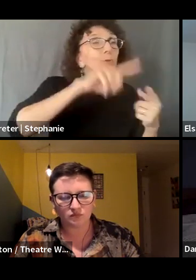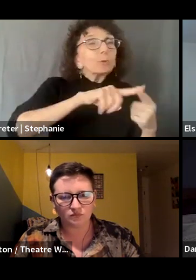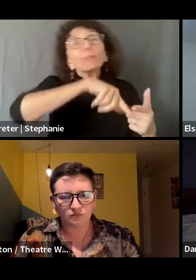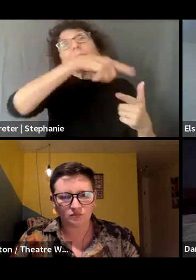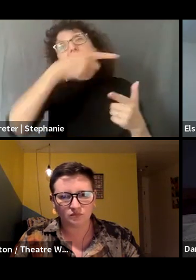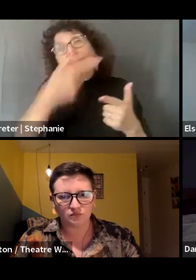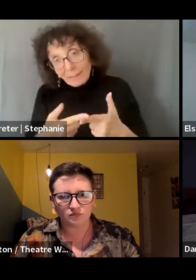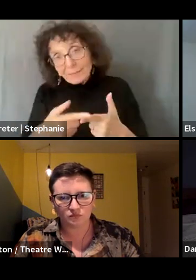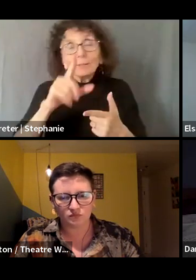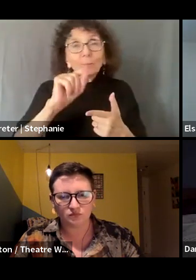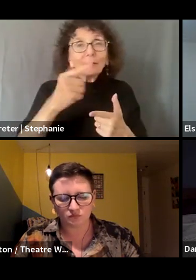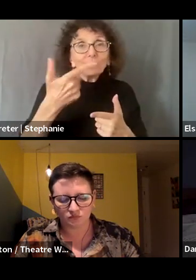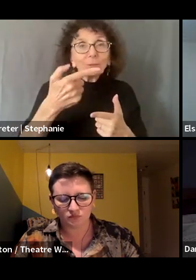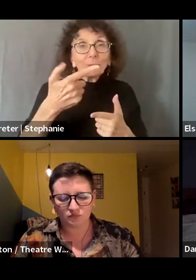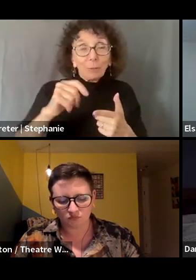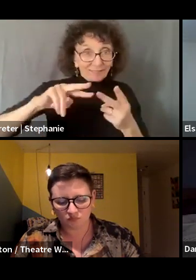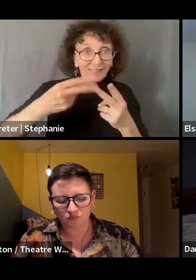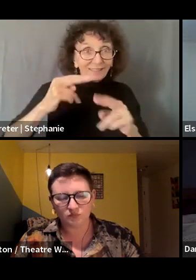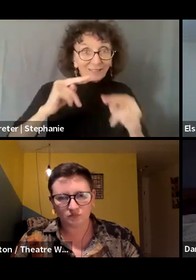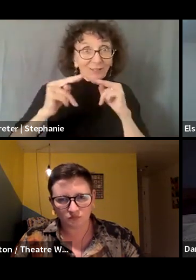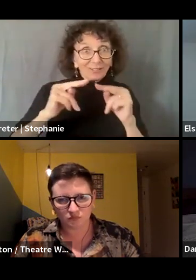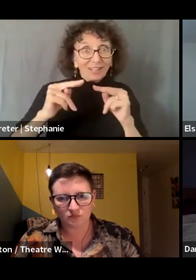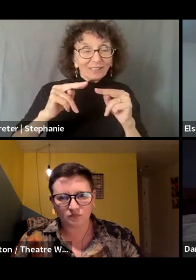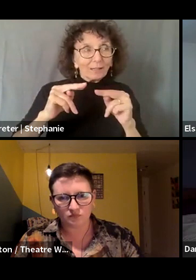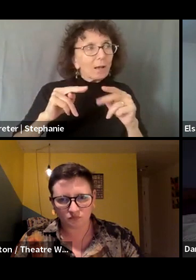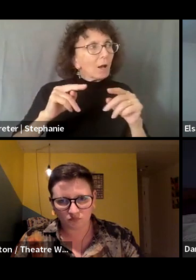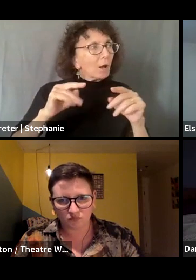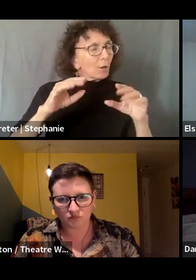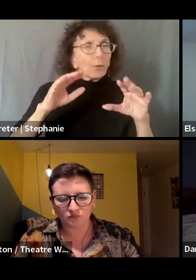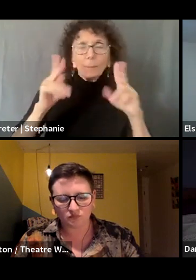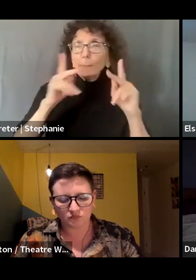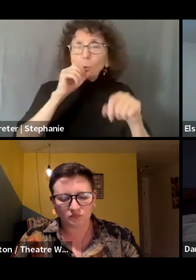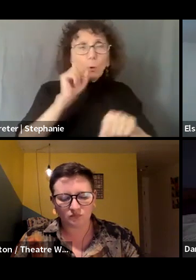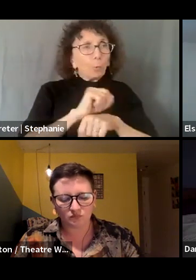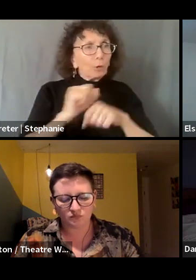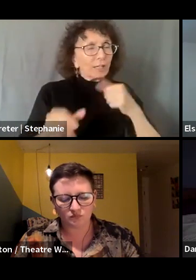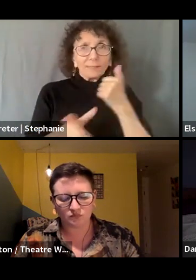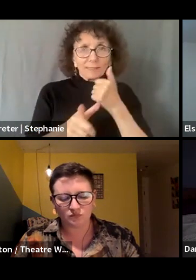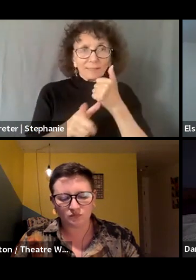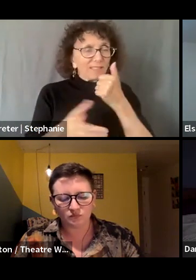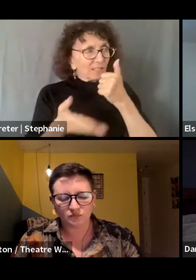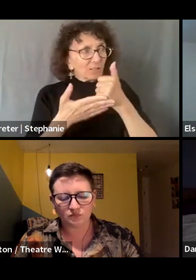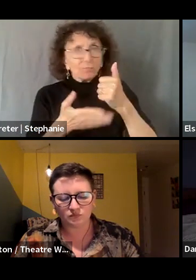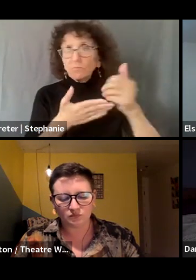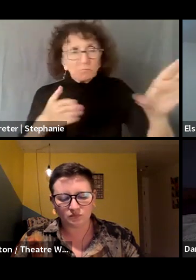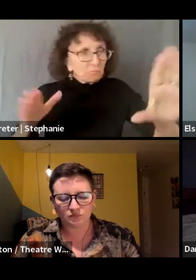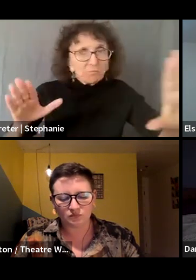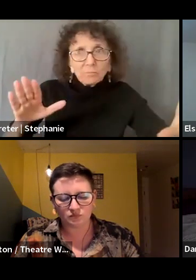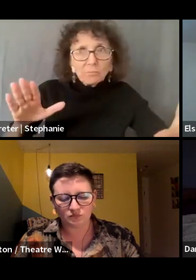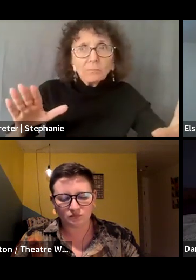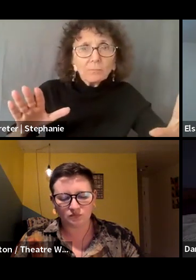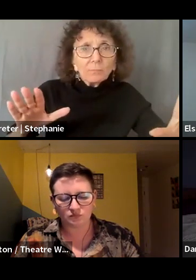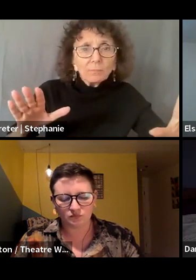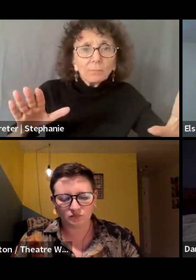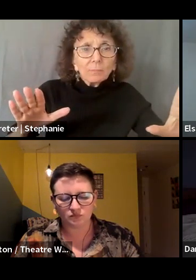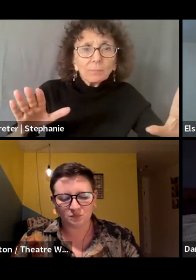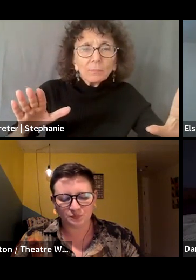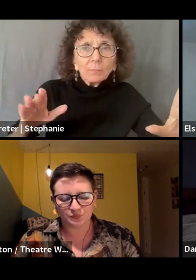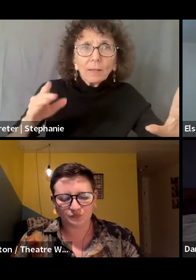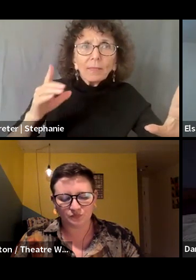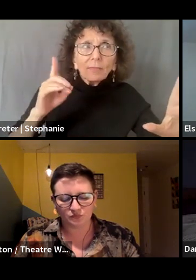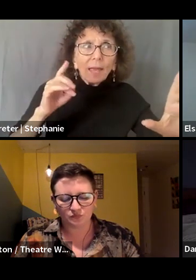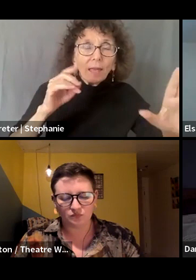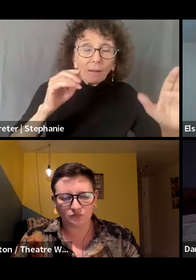2021, a group of folks working as assistants, um, really worked